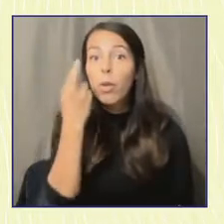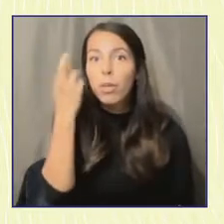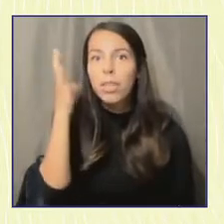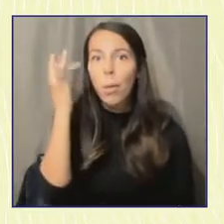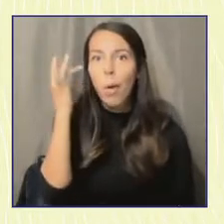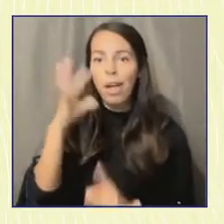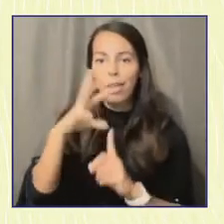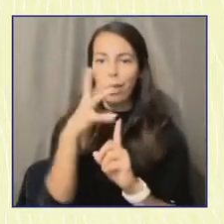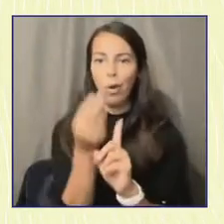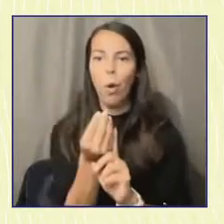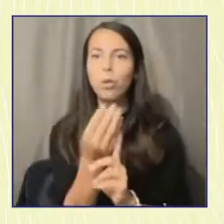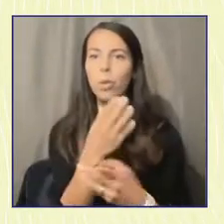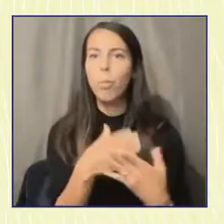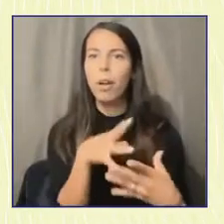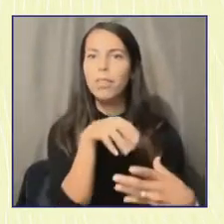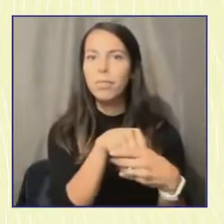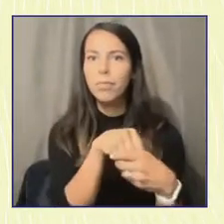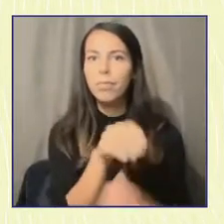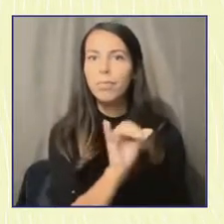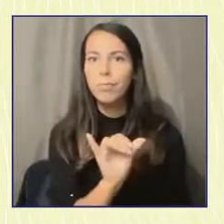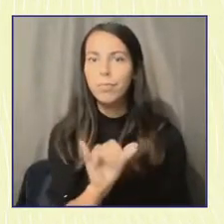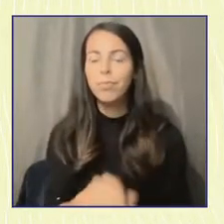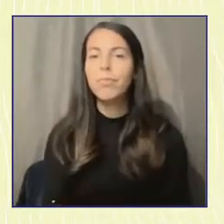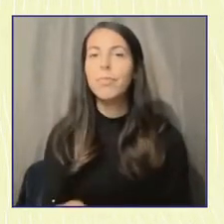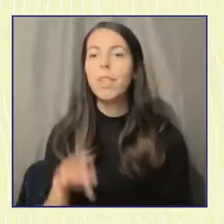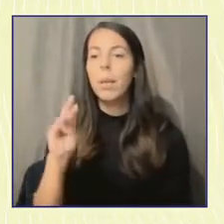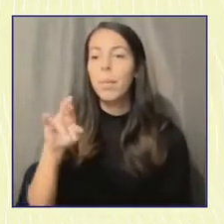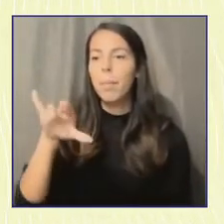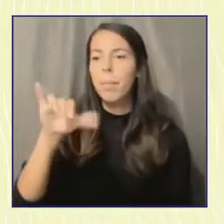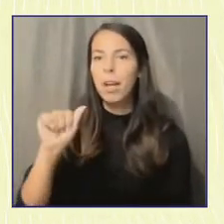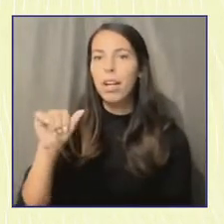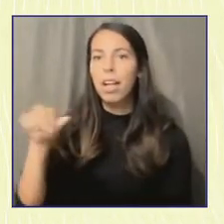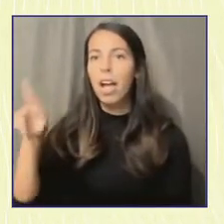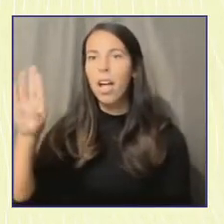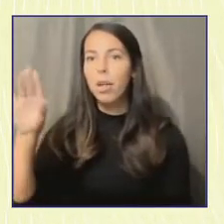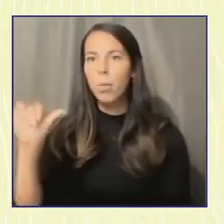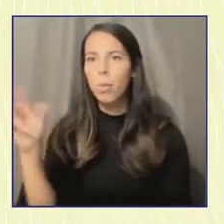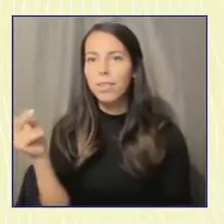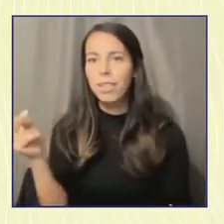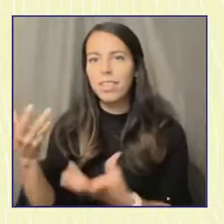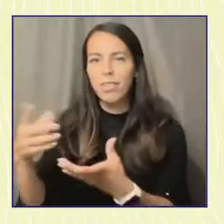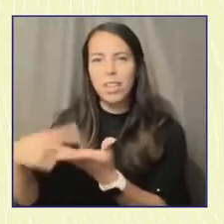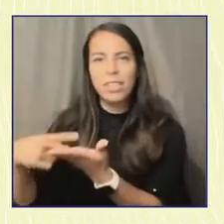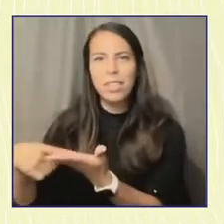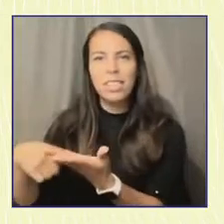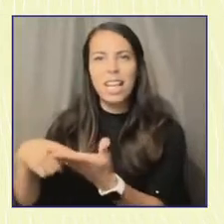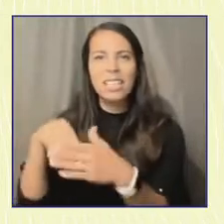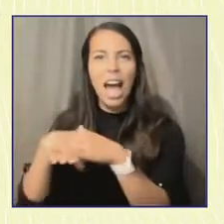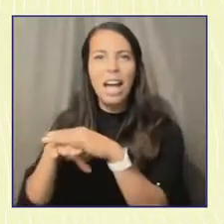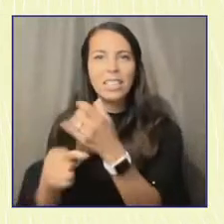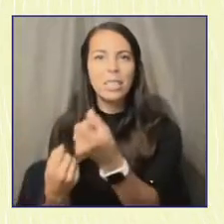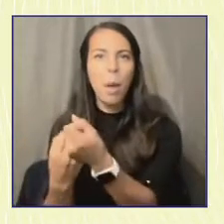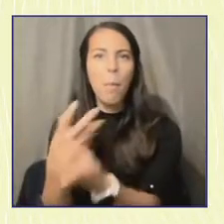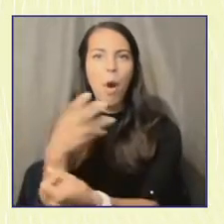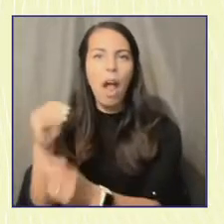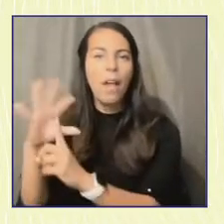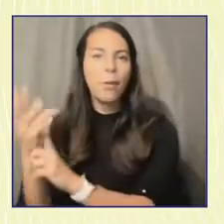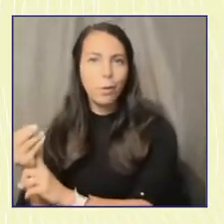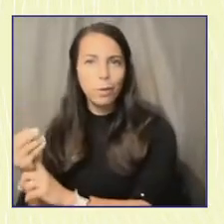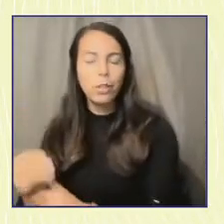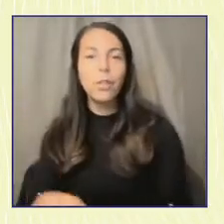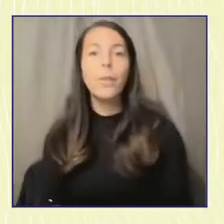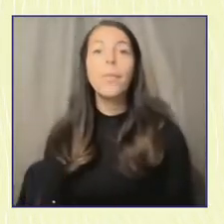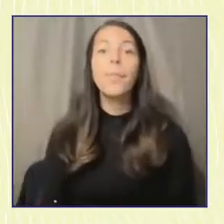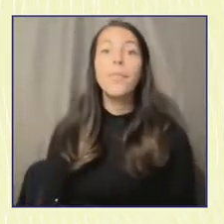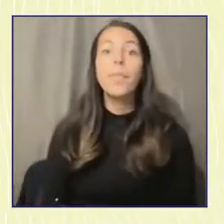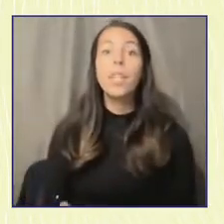there, as Nuria and Ruby were talking about, access, support, and culture. So for one thing, support is